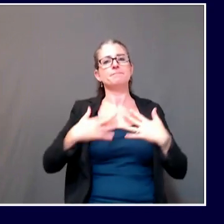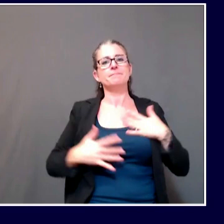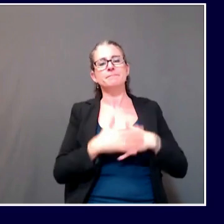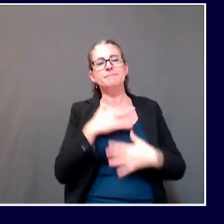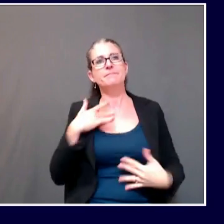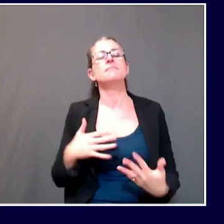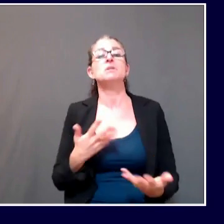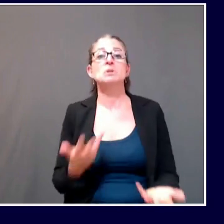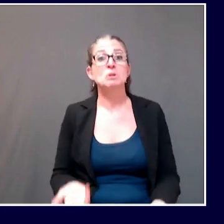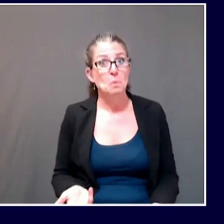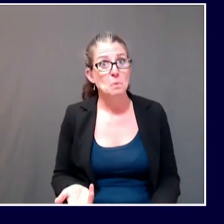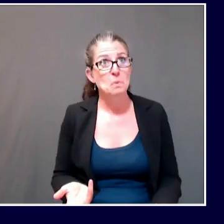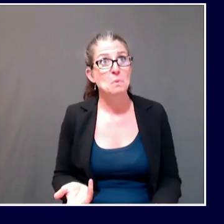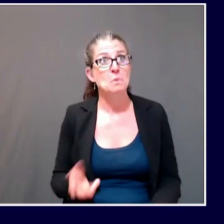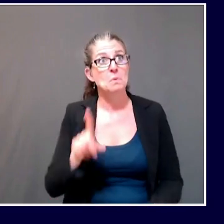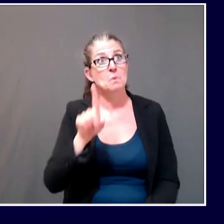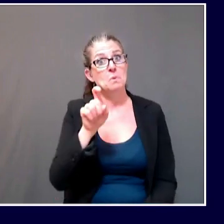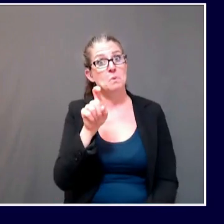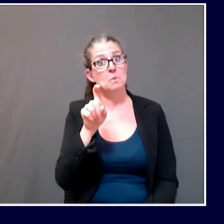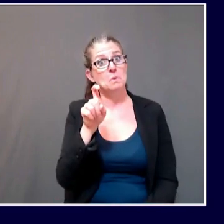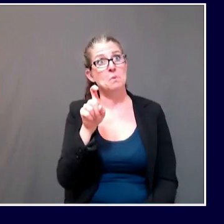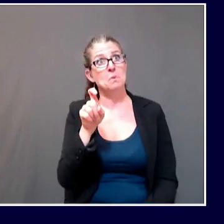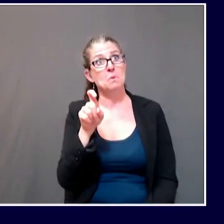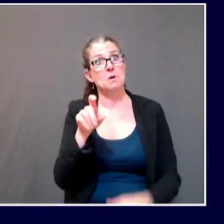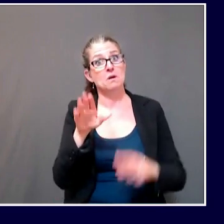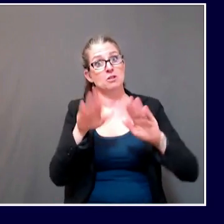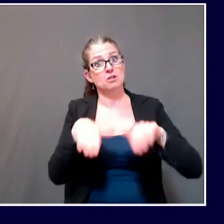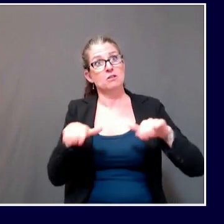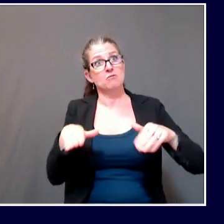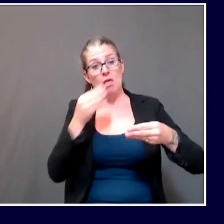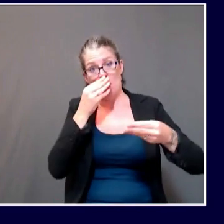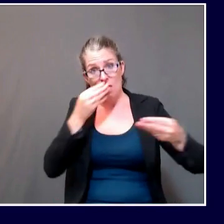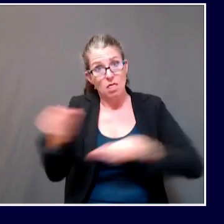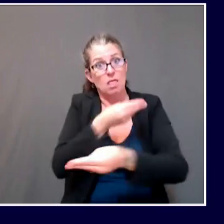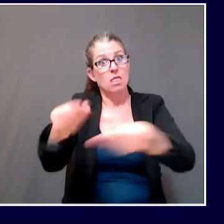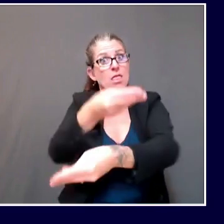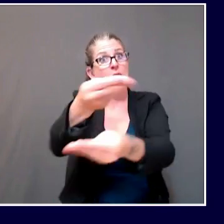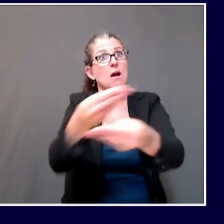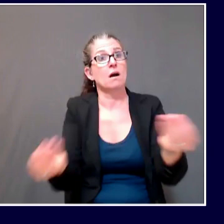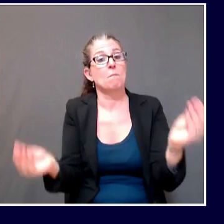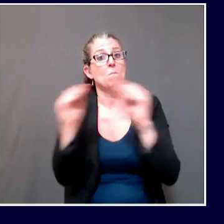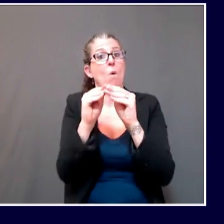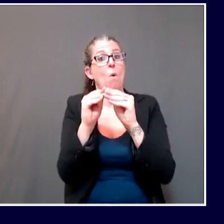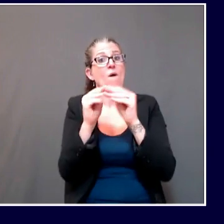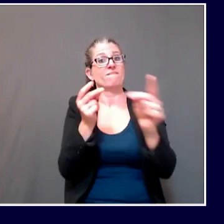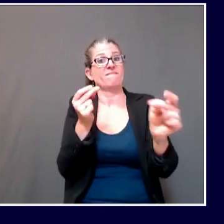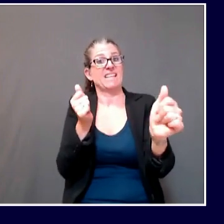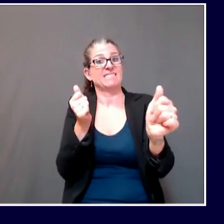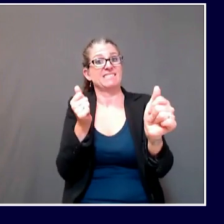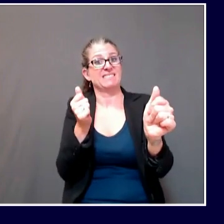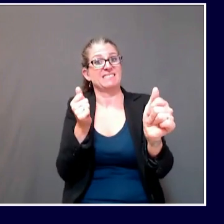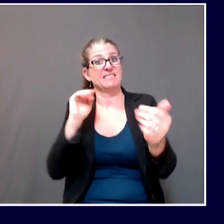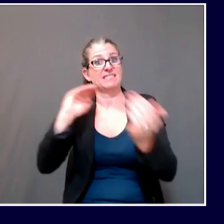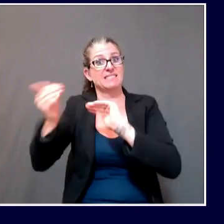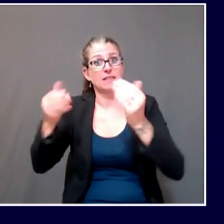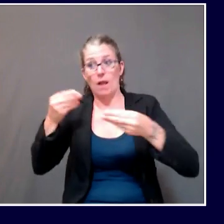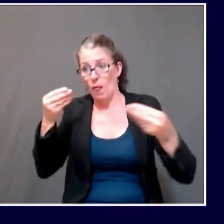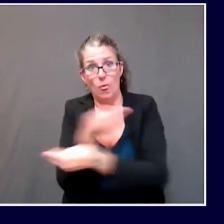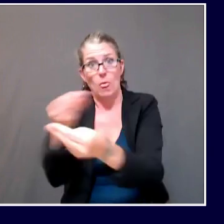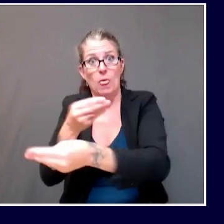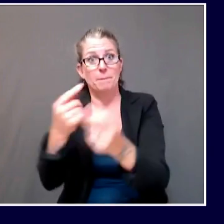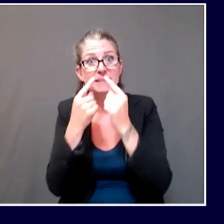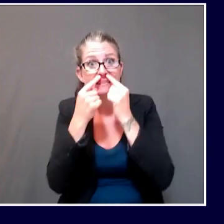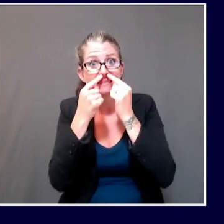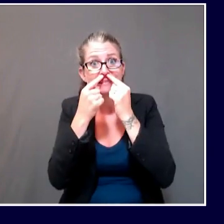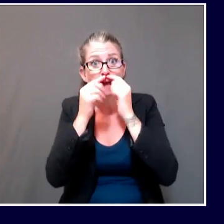And right now, there's not great data. It's not well characterized as to what extent children can spread COVID-19 to,